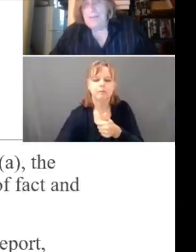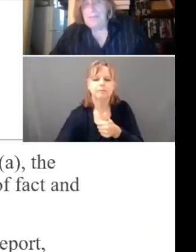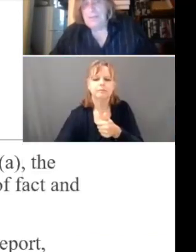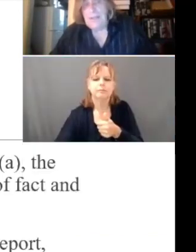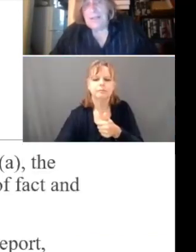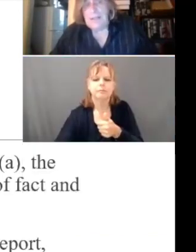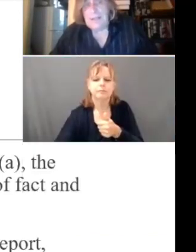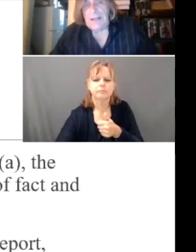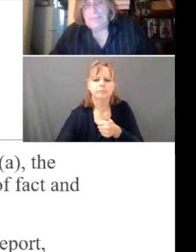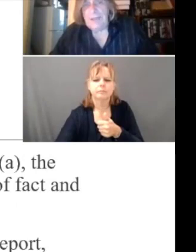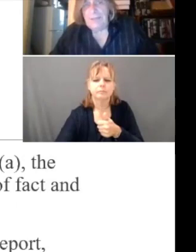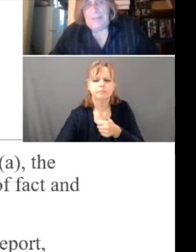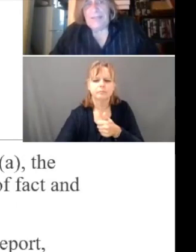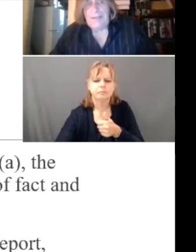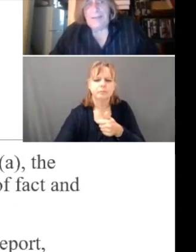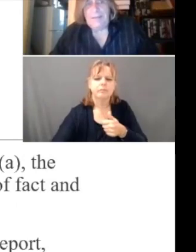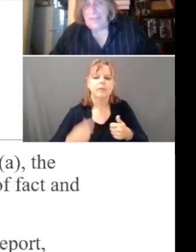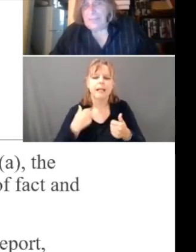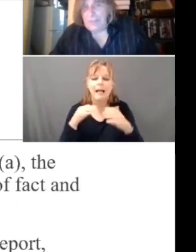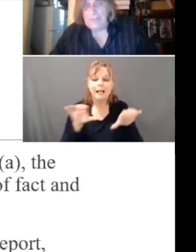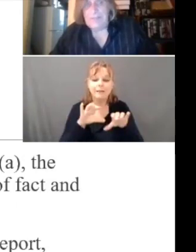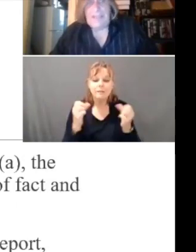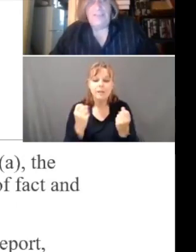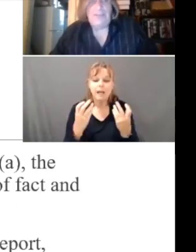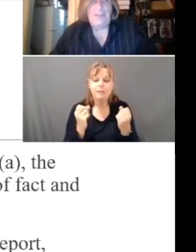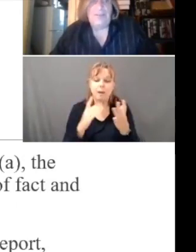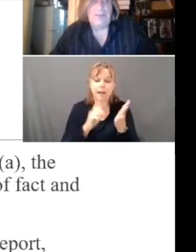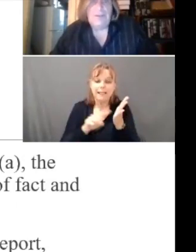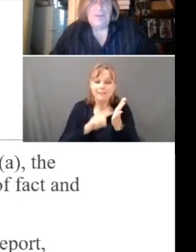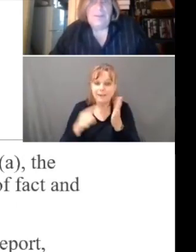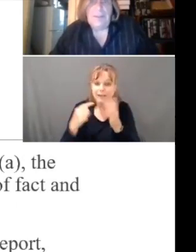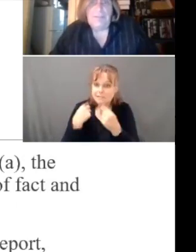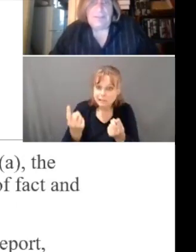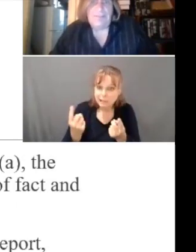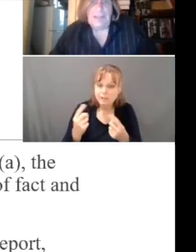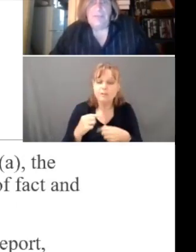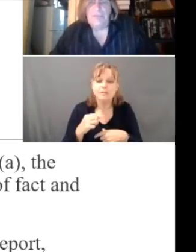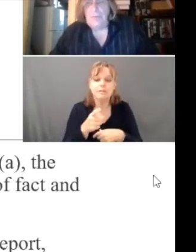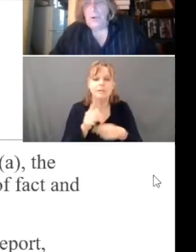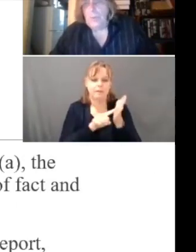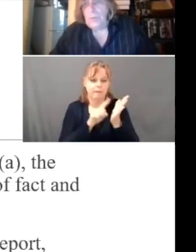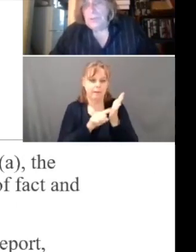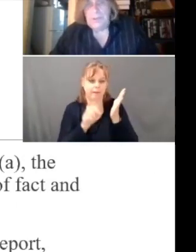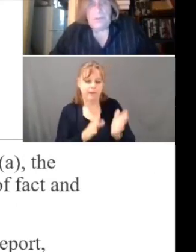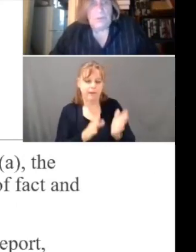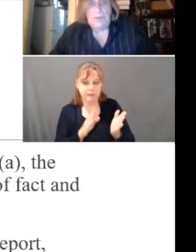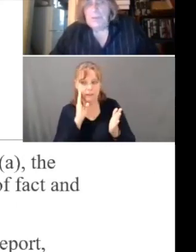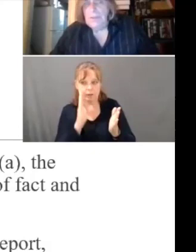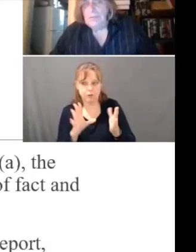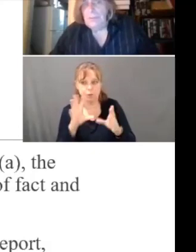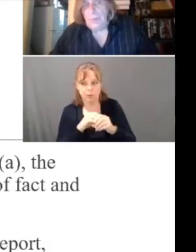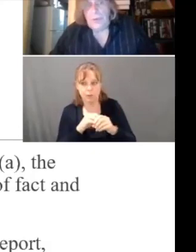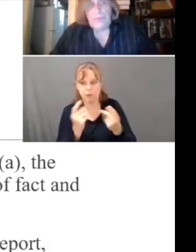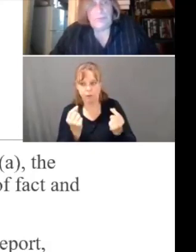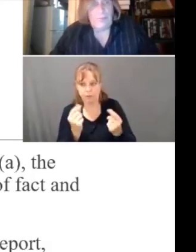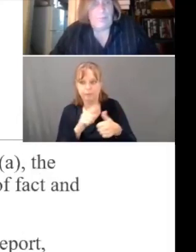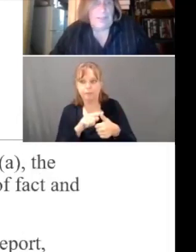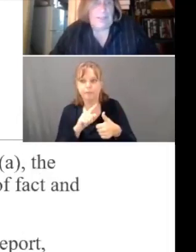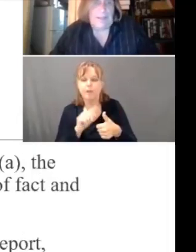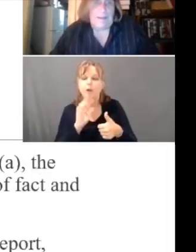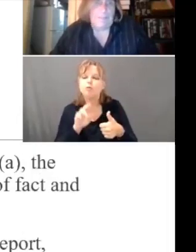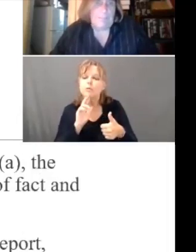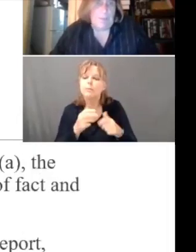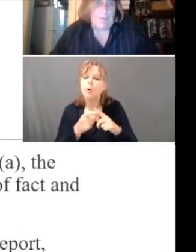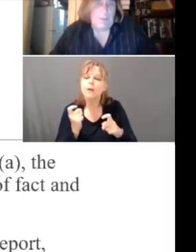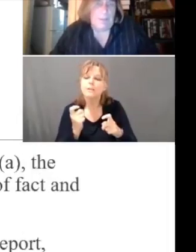documents. Uh, I've done many investigations. The investigator's report will include reports from